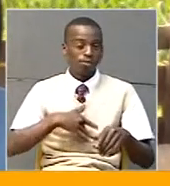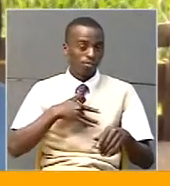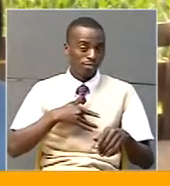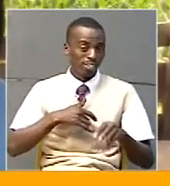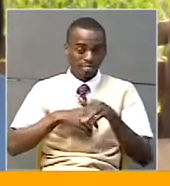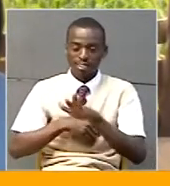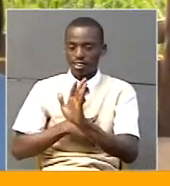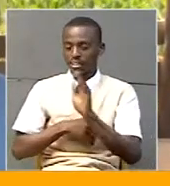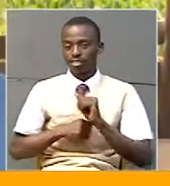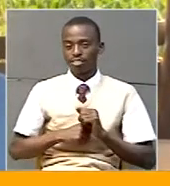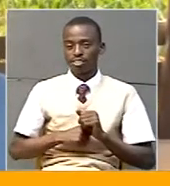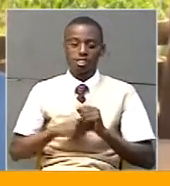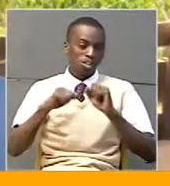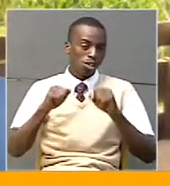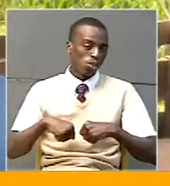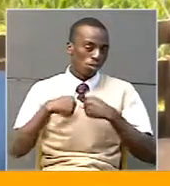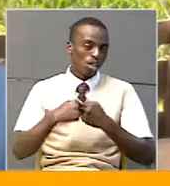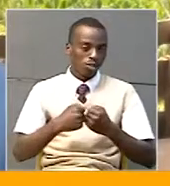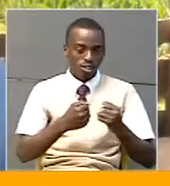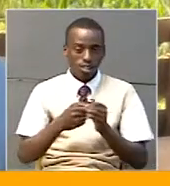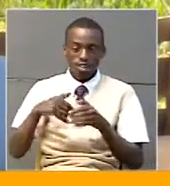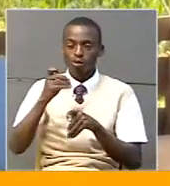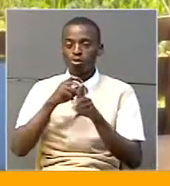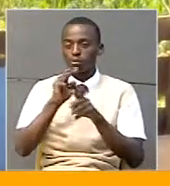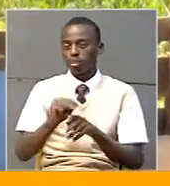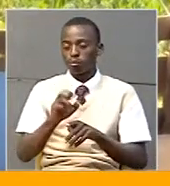is theirs. You cannot take that away from them.